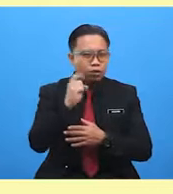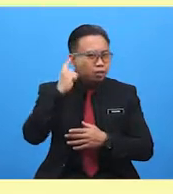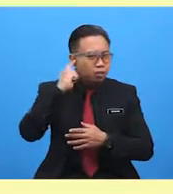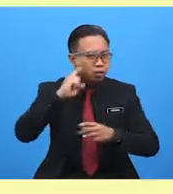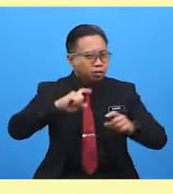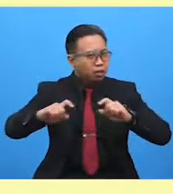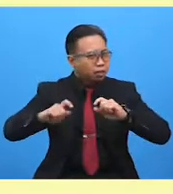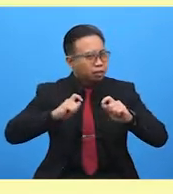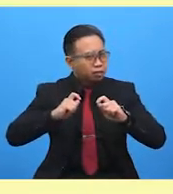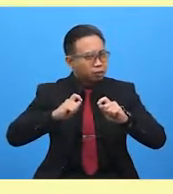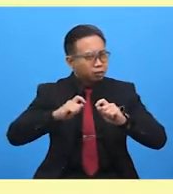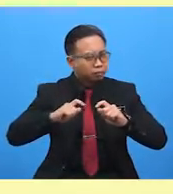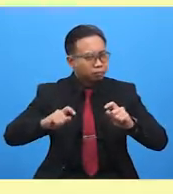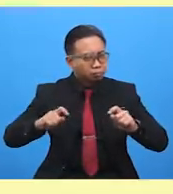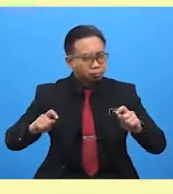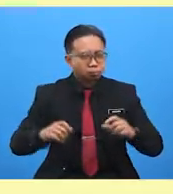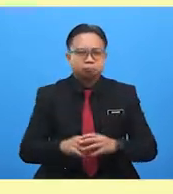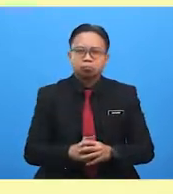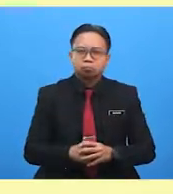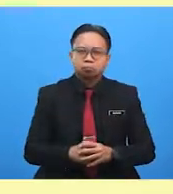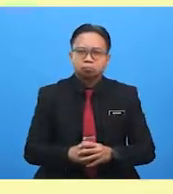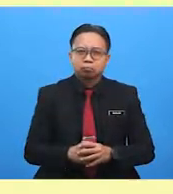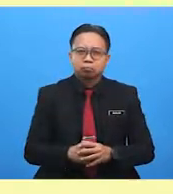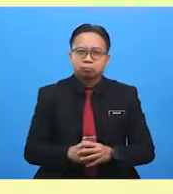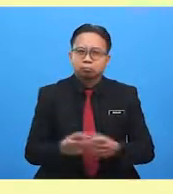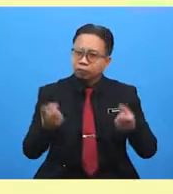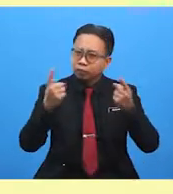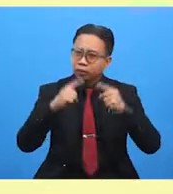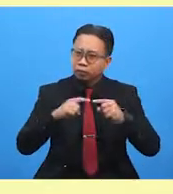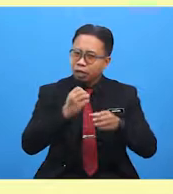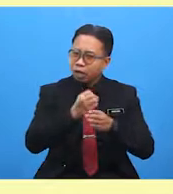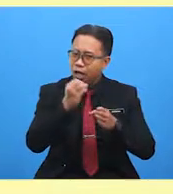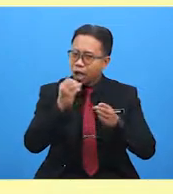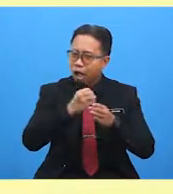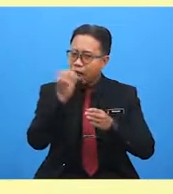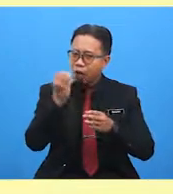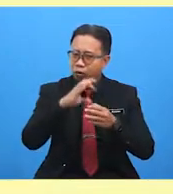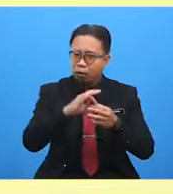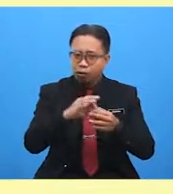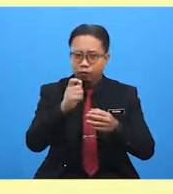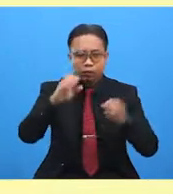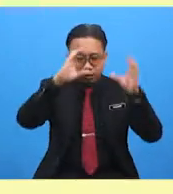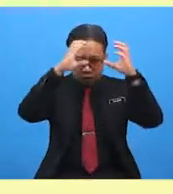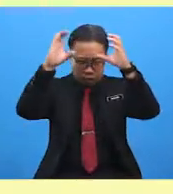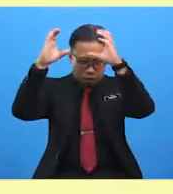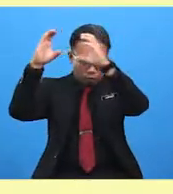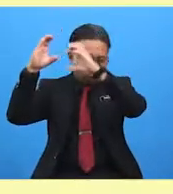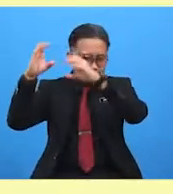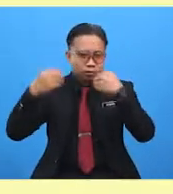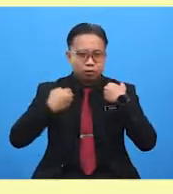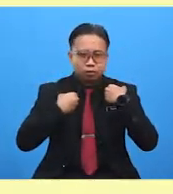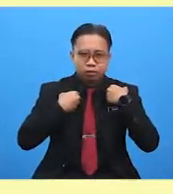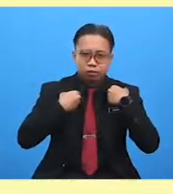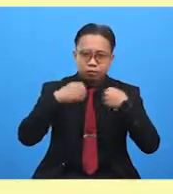When we see thunder and lightning coming out of the clouds, we say, there's a storm.